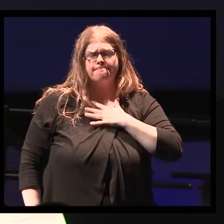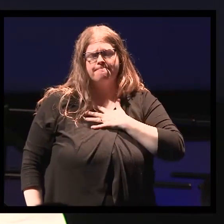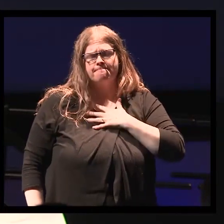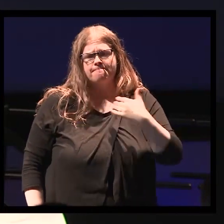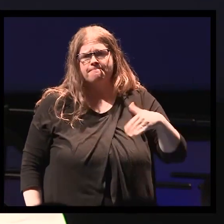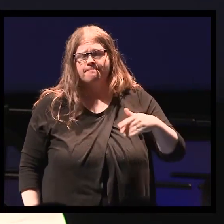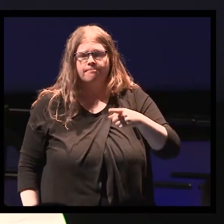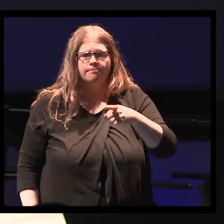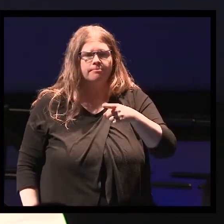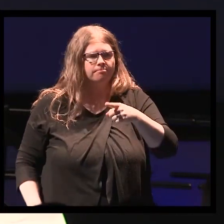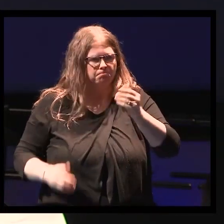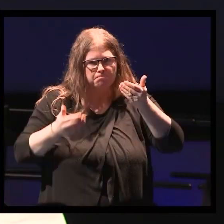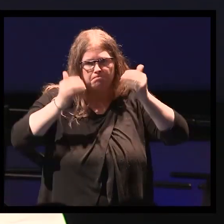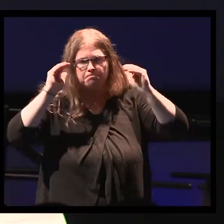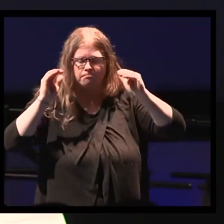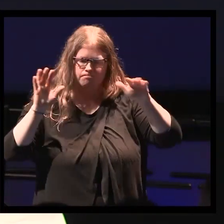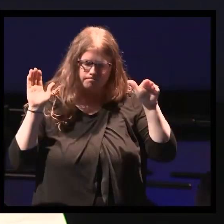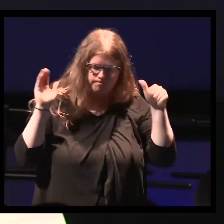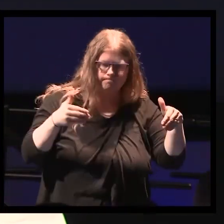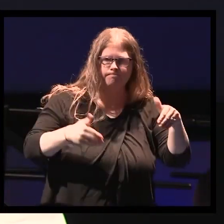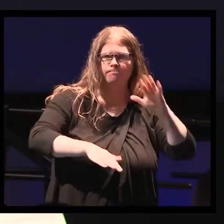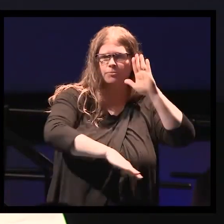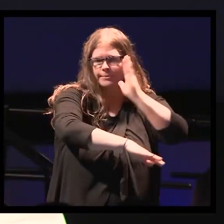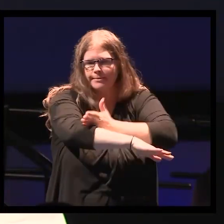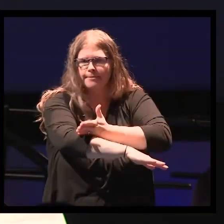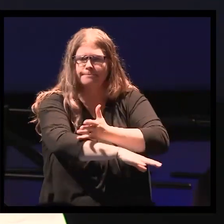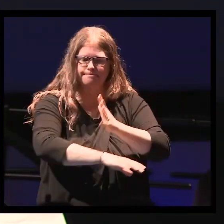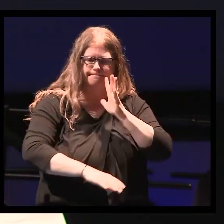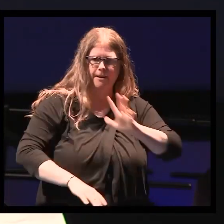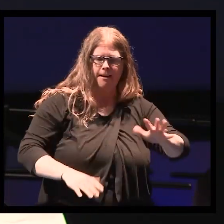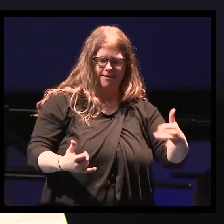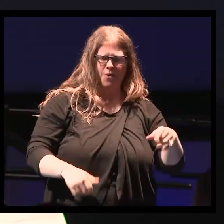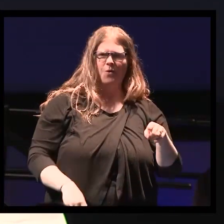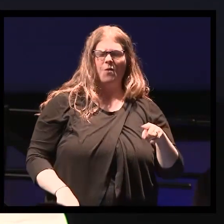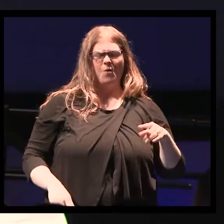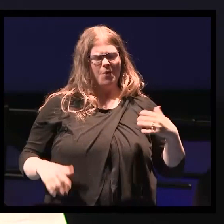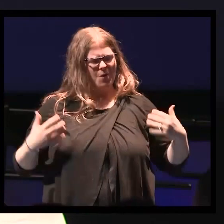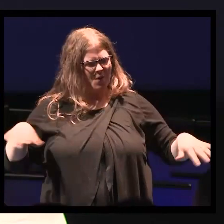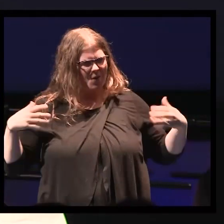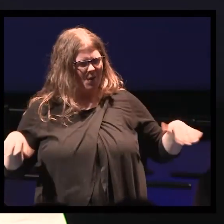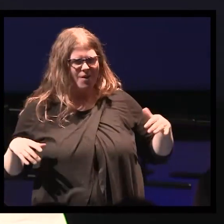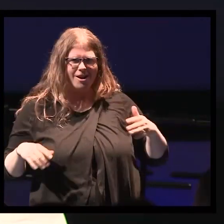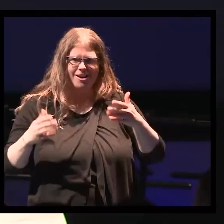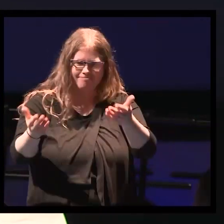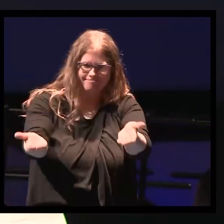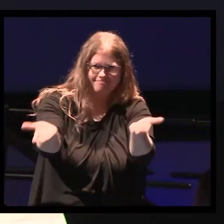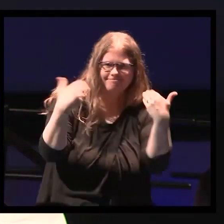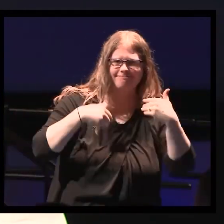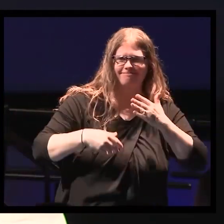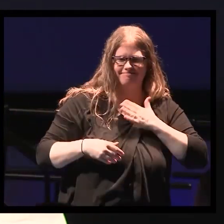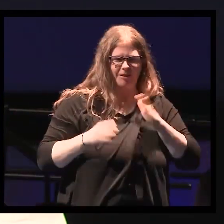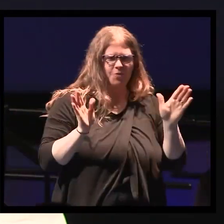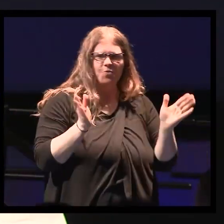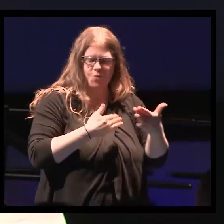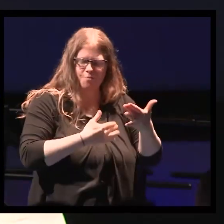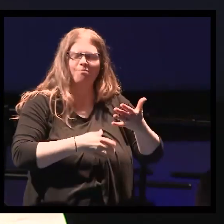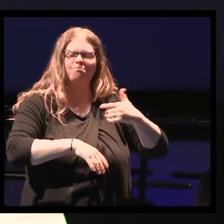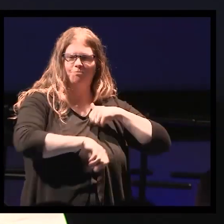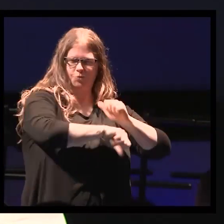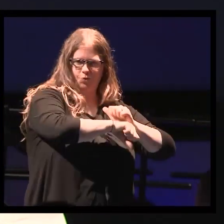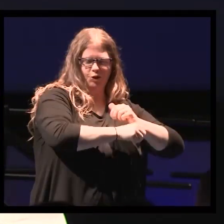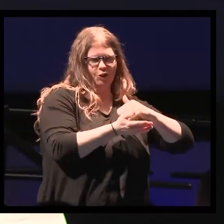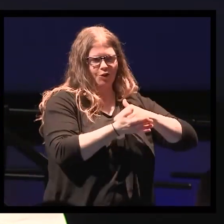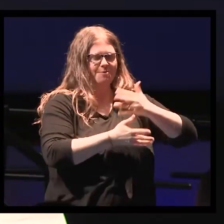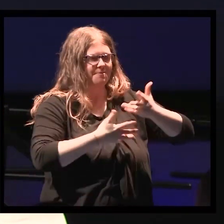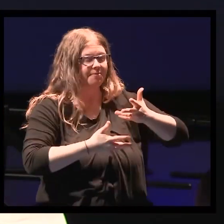was a very attentive and loving mother to her now five-year-old son. I invited them into the exam room where I was working and